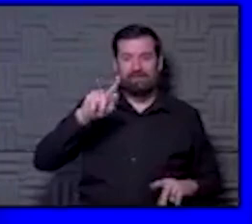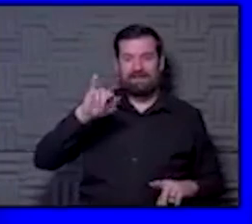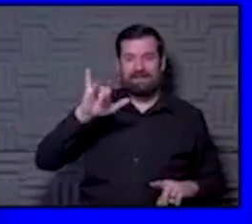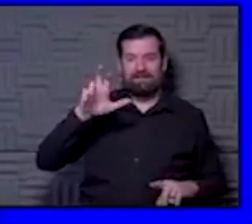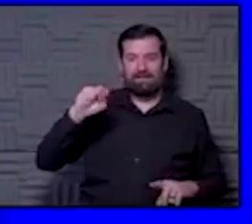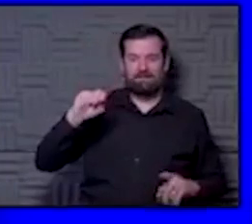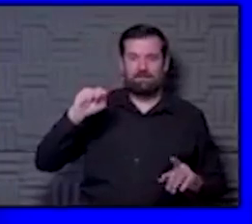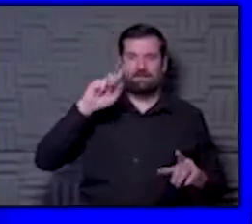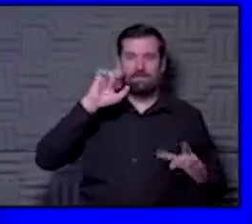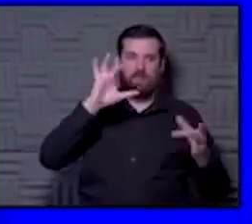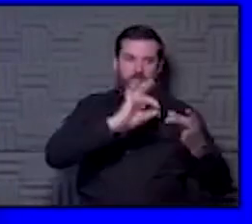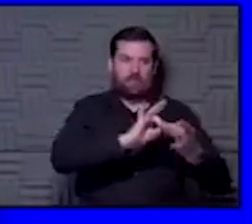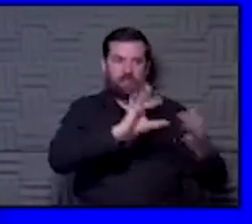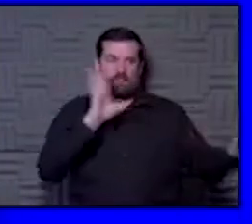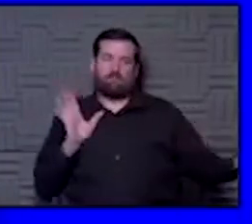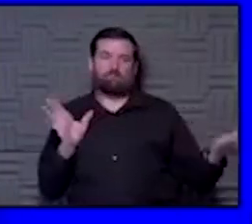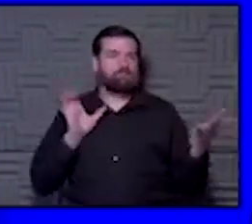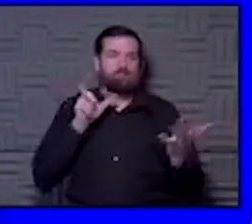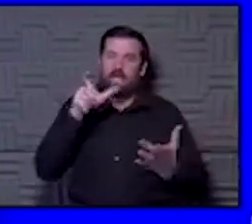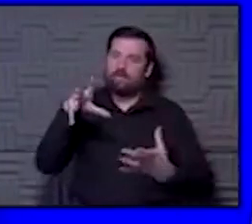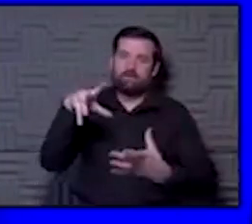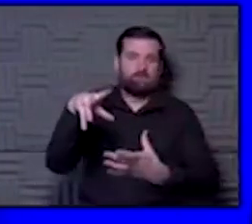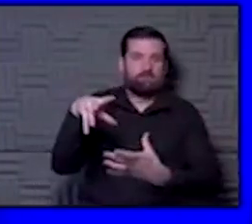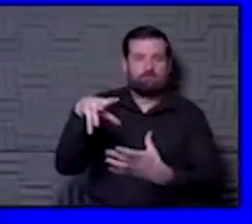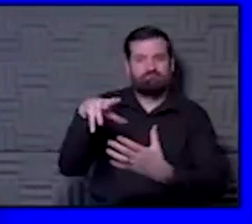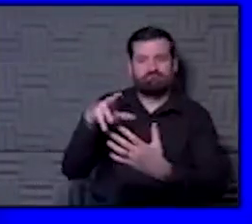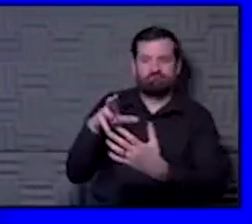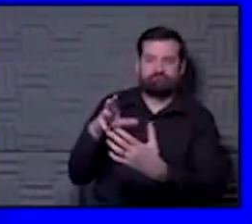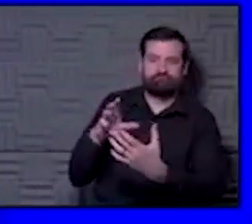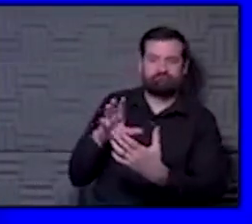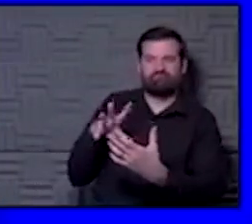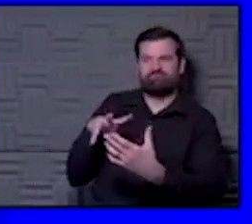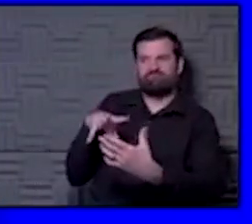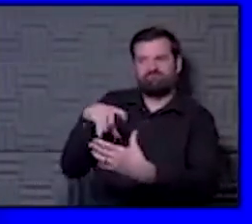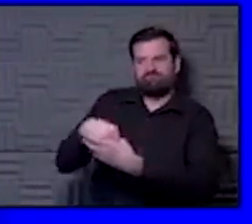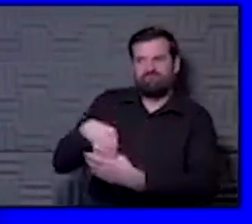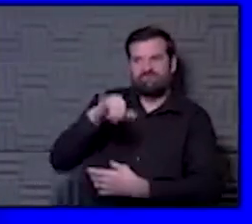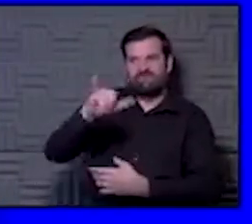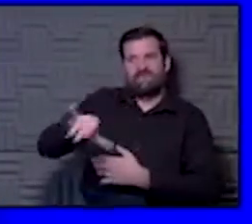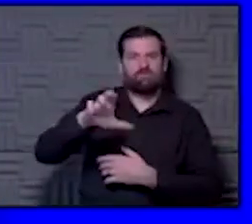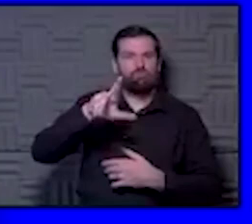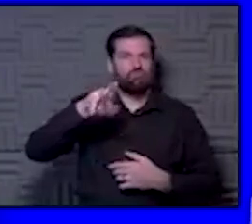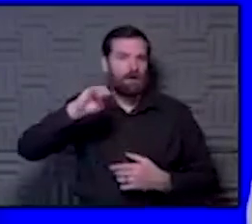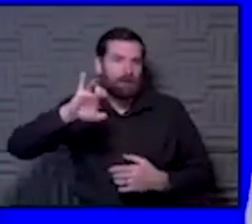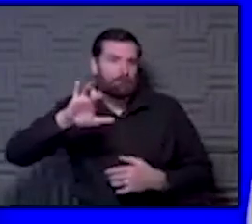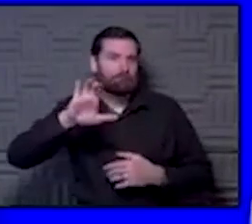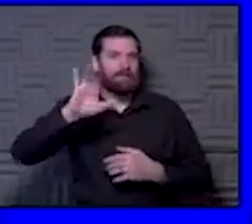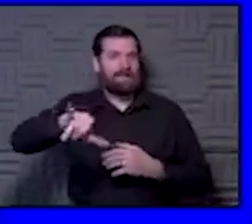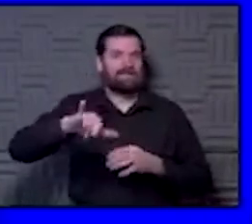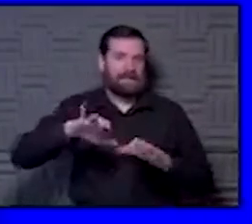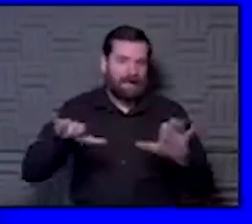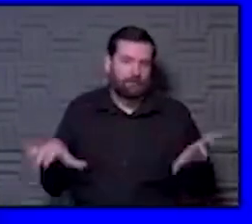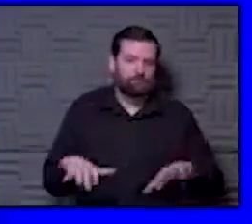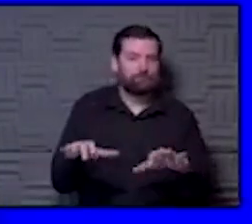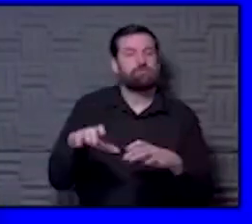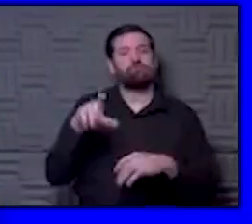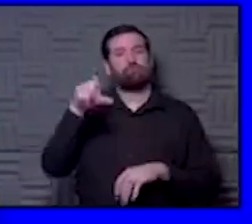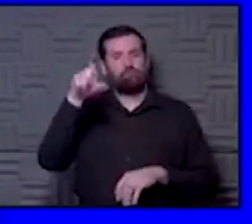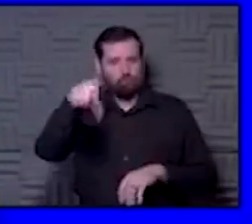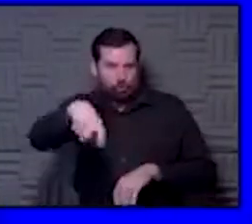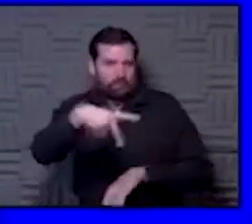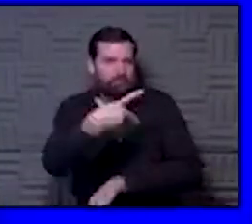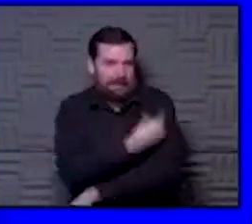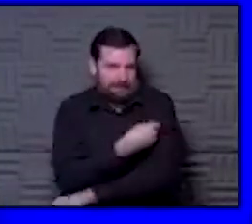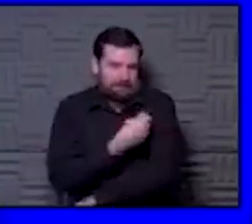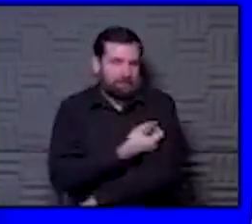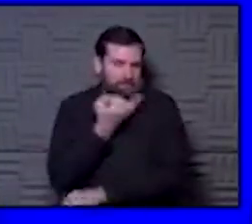from that. You are not contributing to that crime or that action. You should take the vaccine if